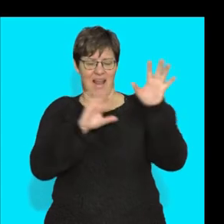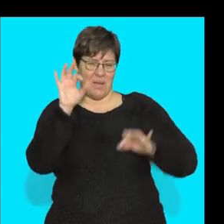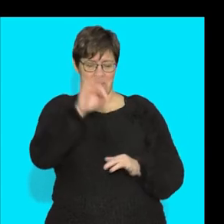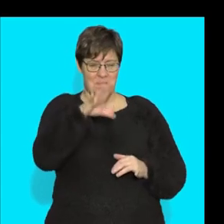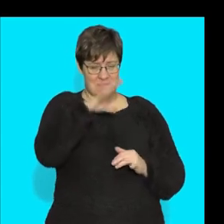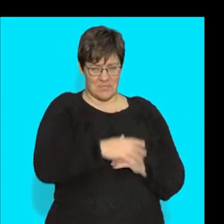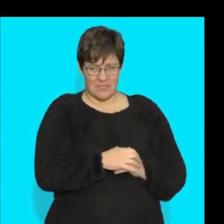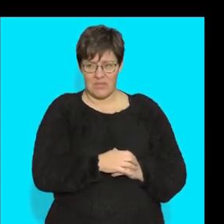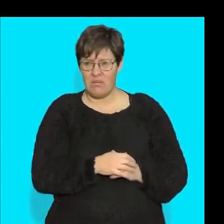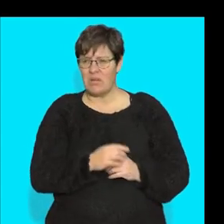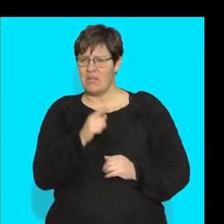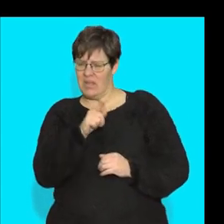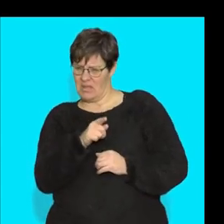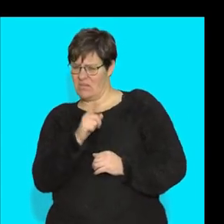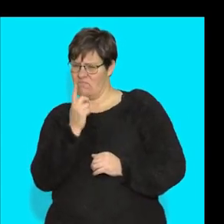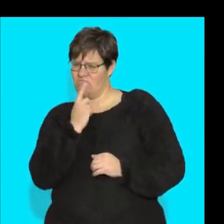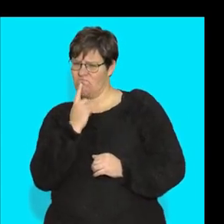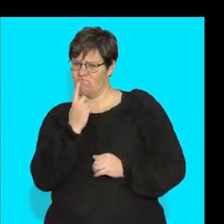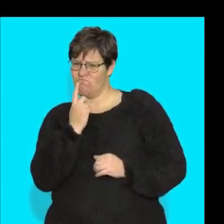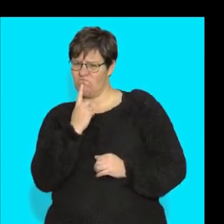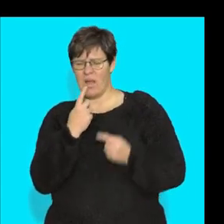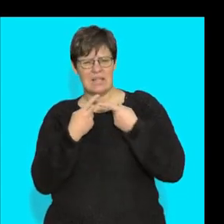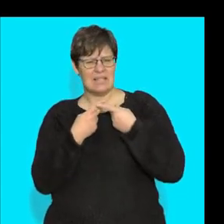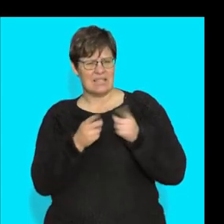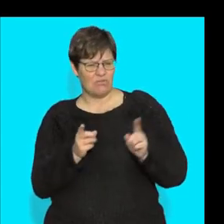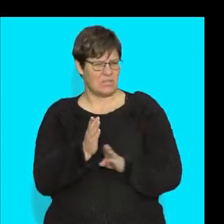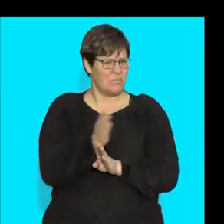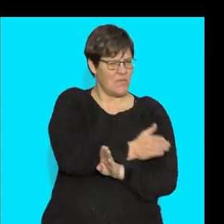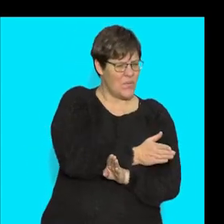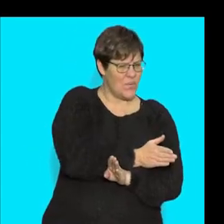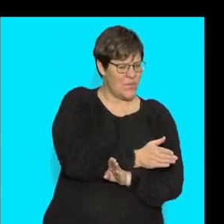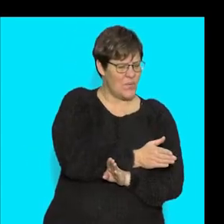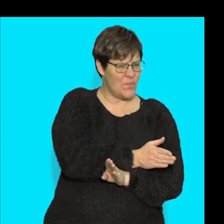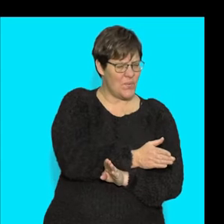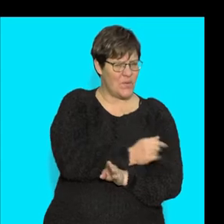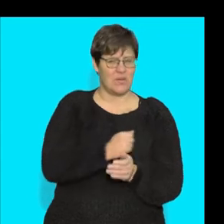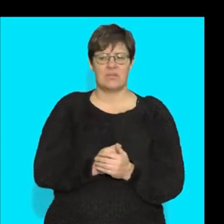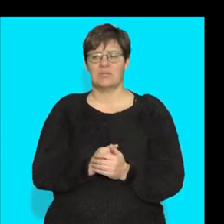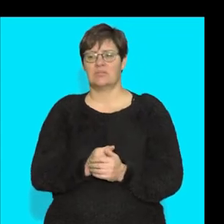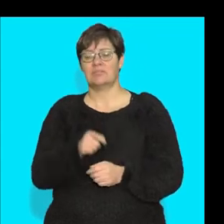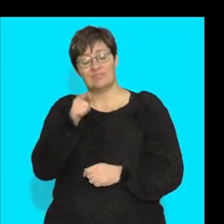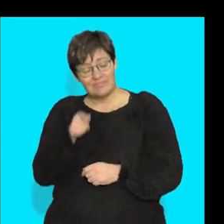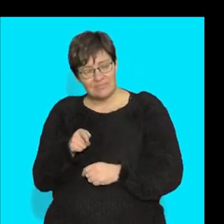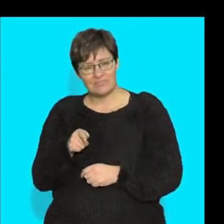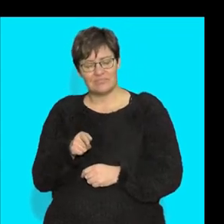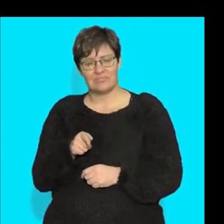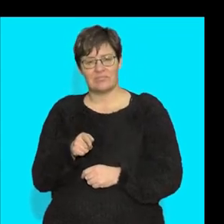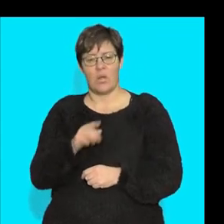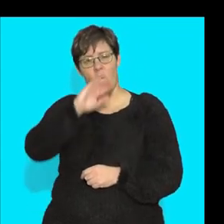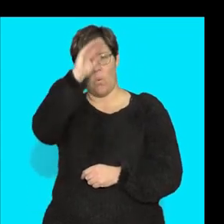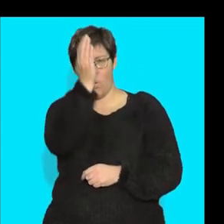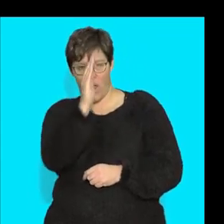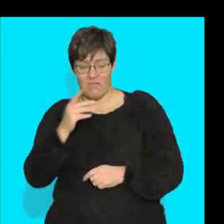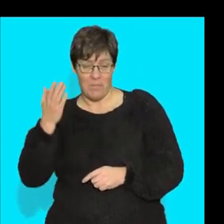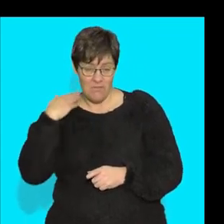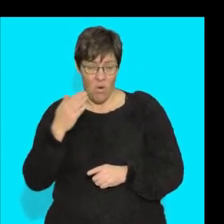you're like thinking, oh, how is this different to the previous one? Guys, they are wavy, right?